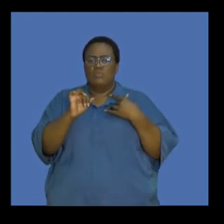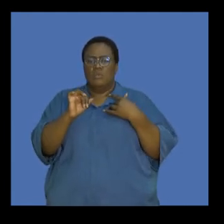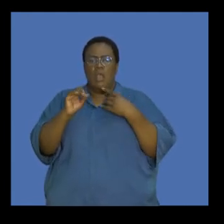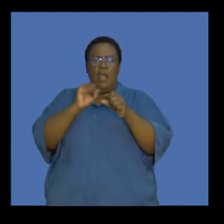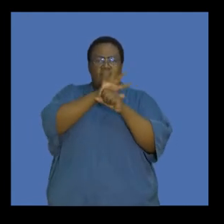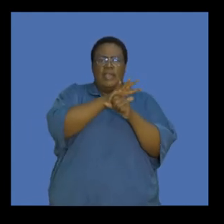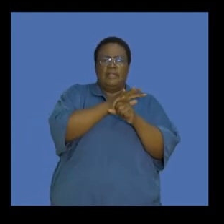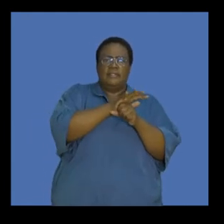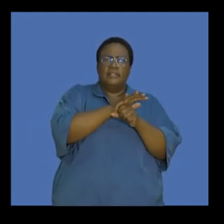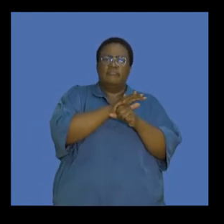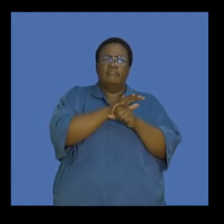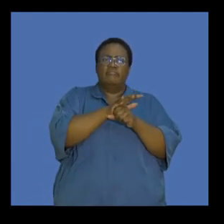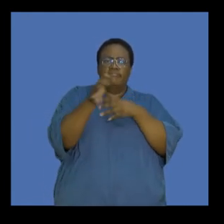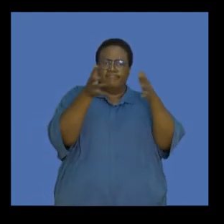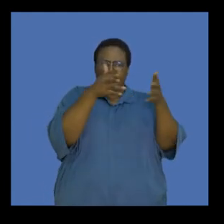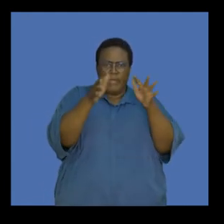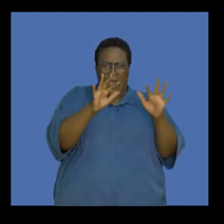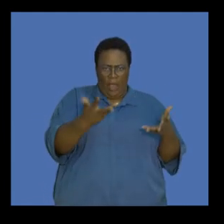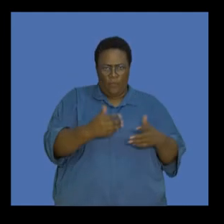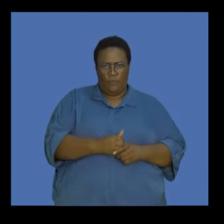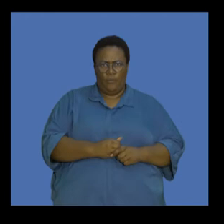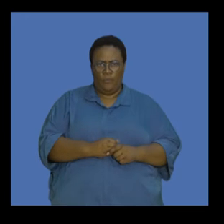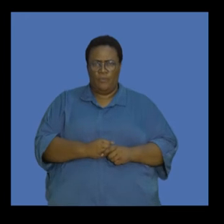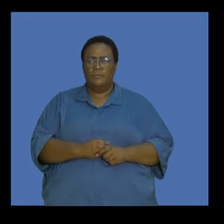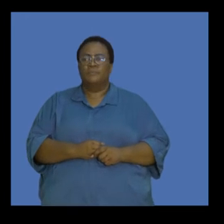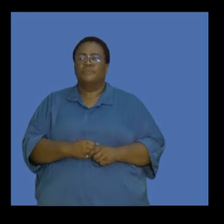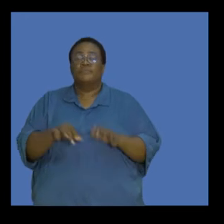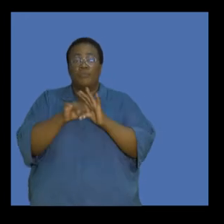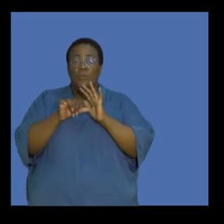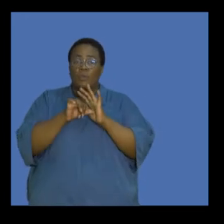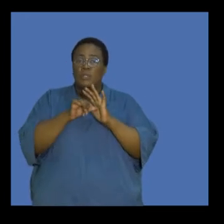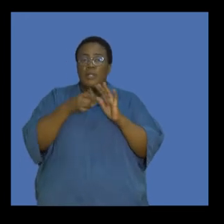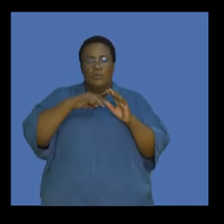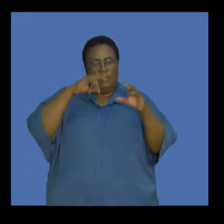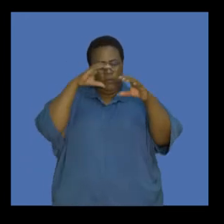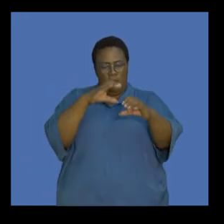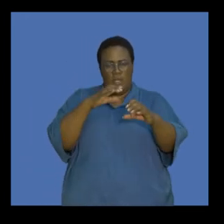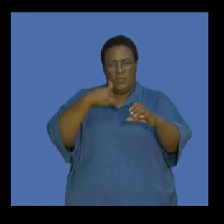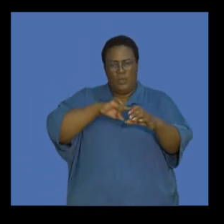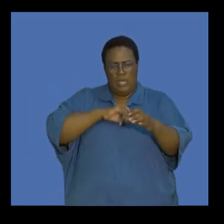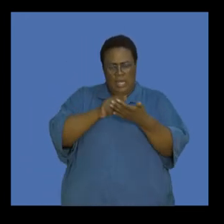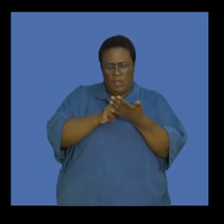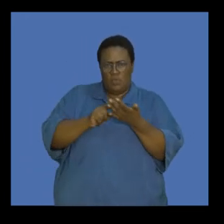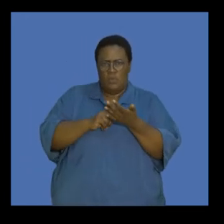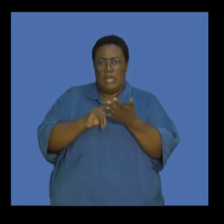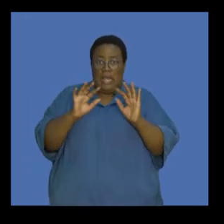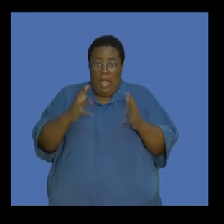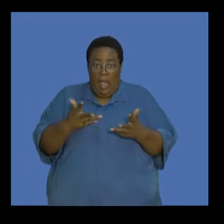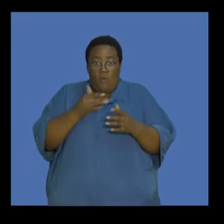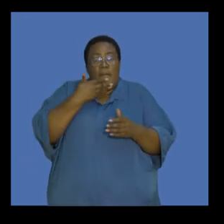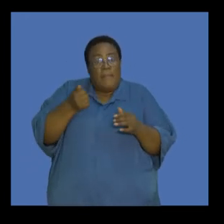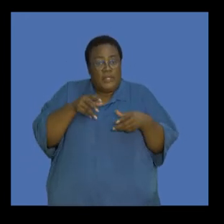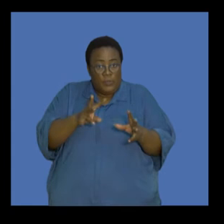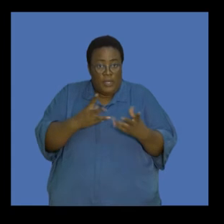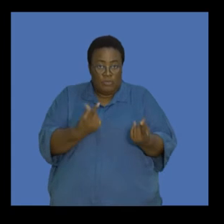on global warming. So it's important that we look at how we can calculate our carbon